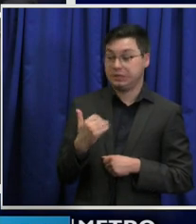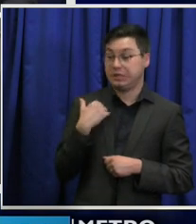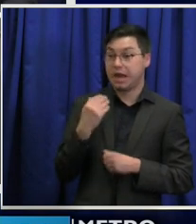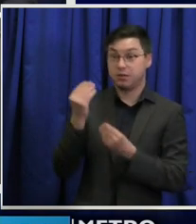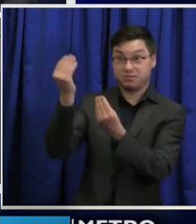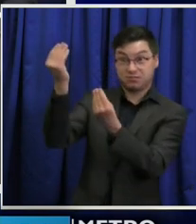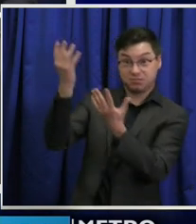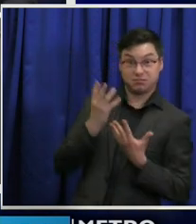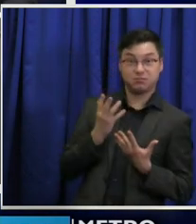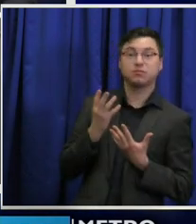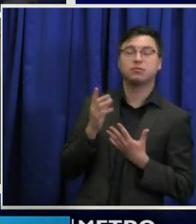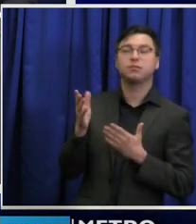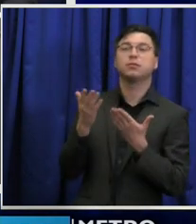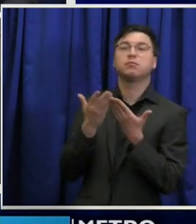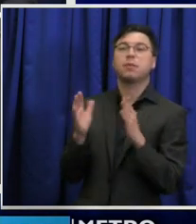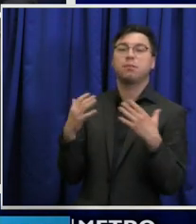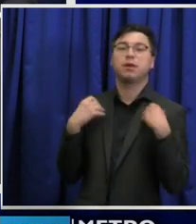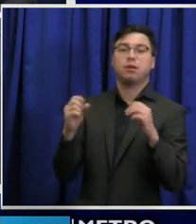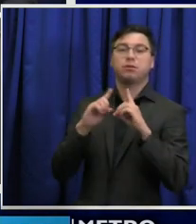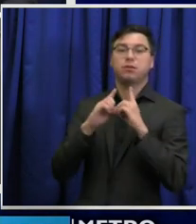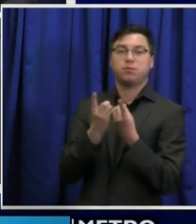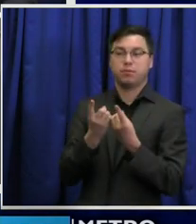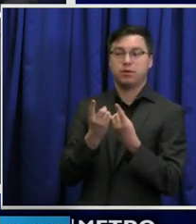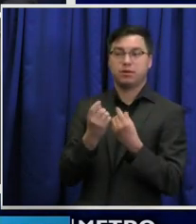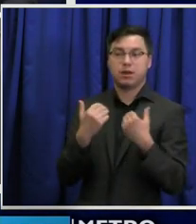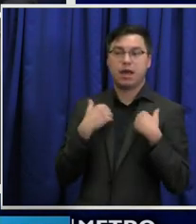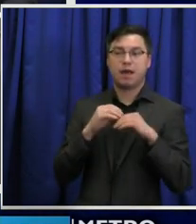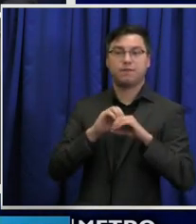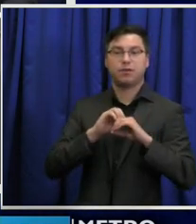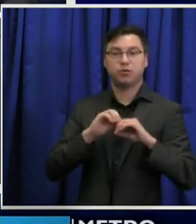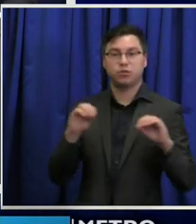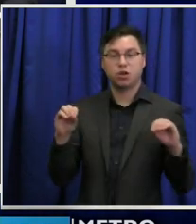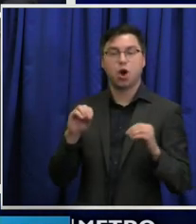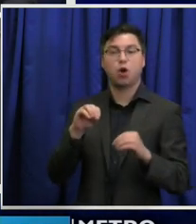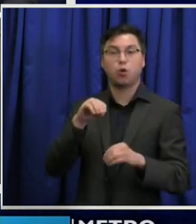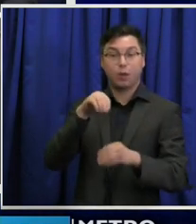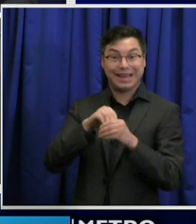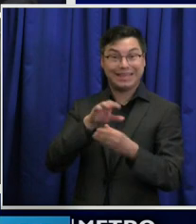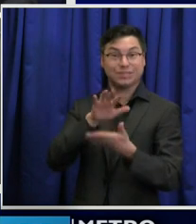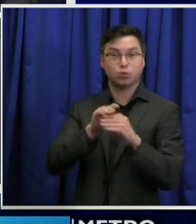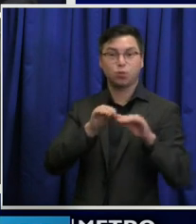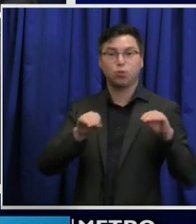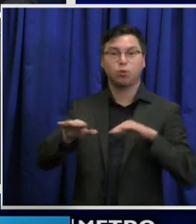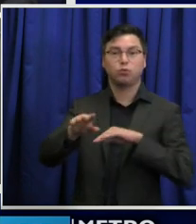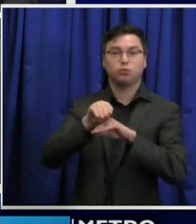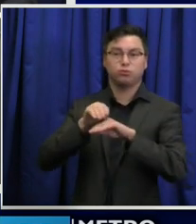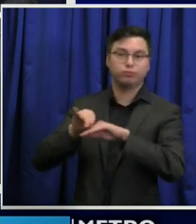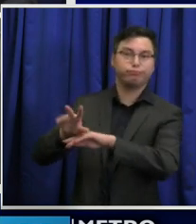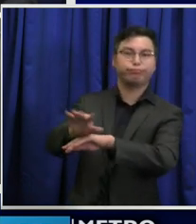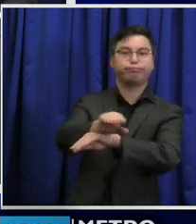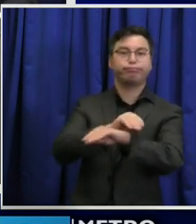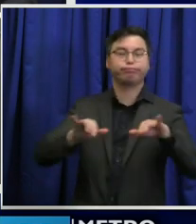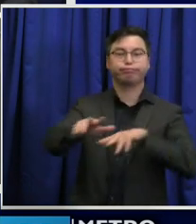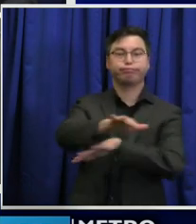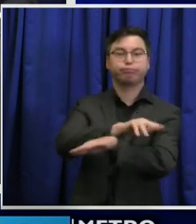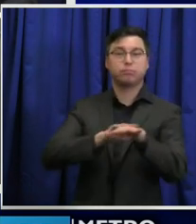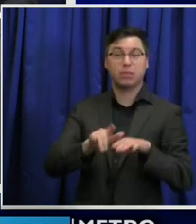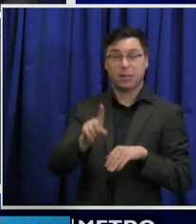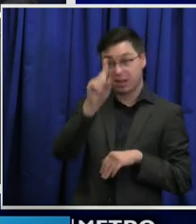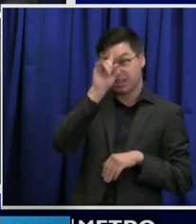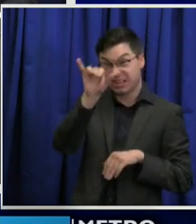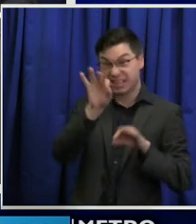informed by our public health department, there's been no in-school transmission. I think that's just an important statement for